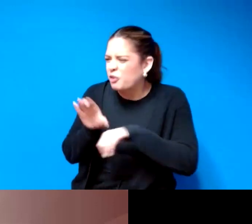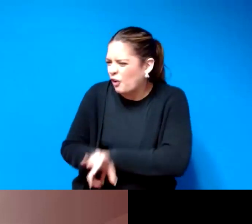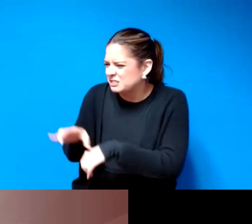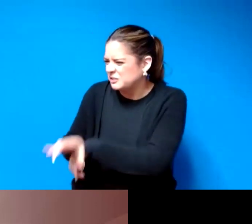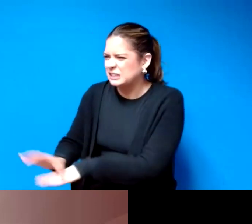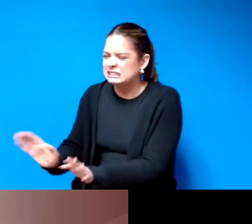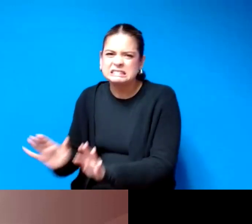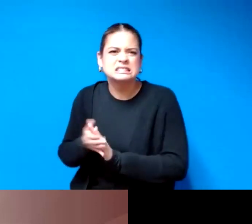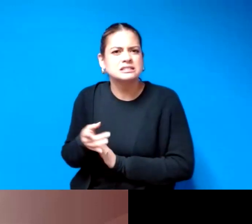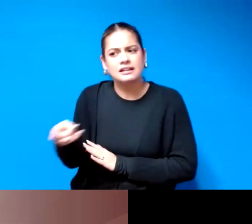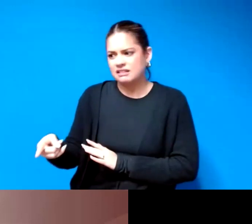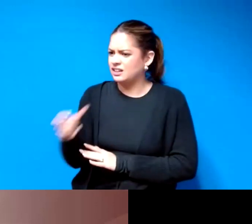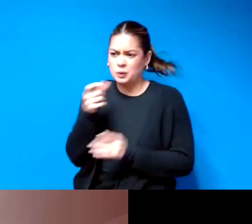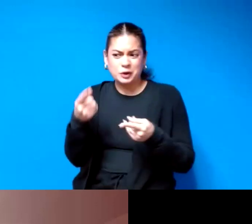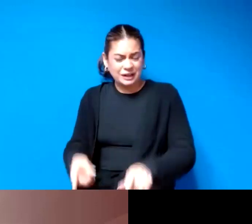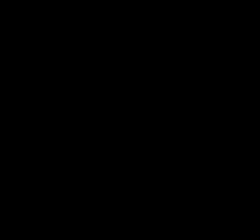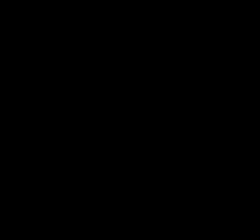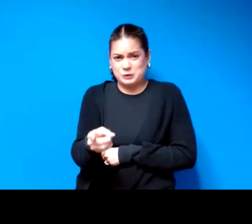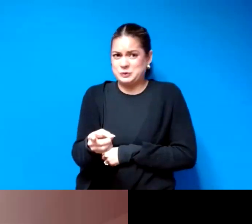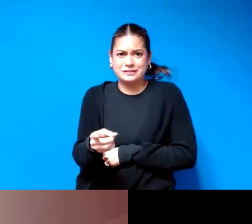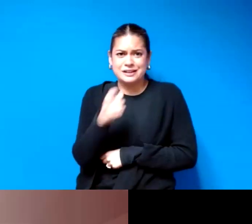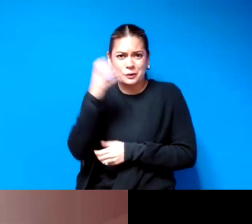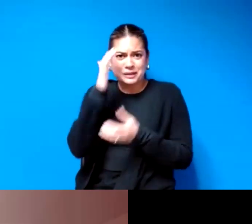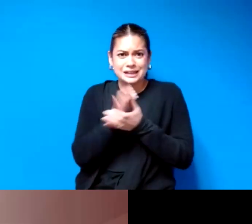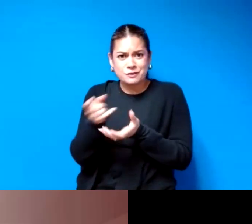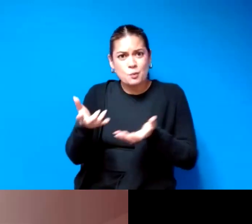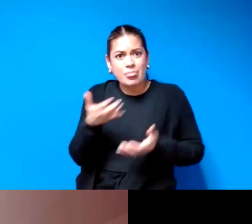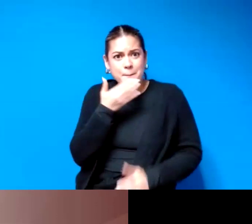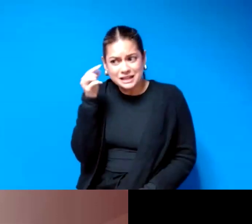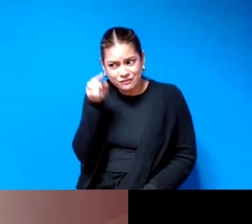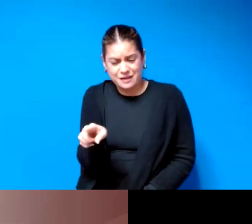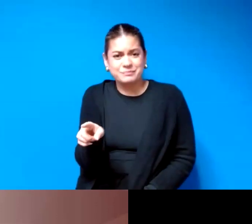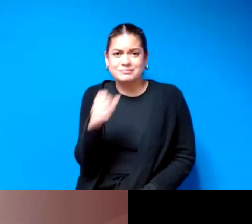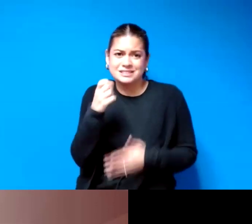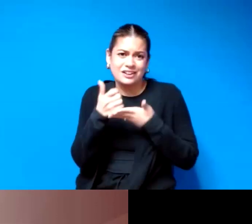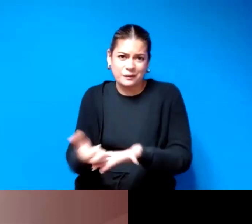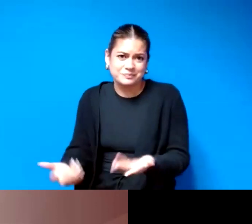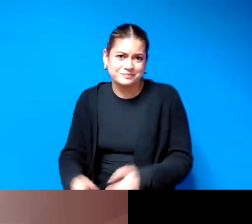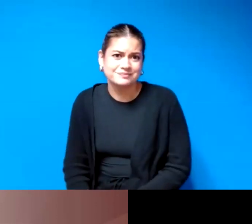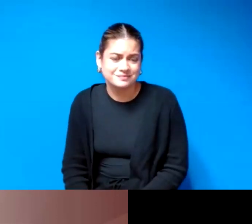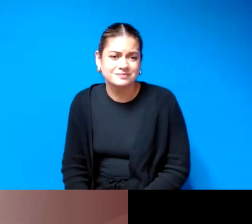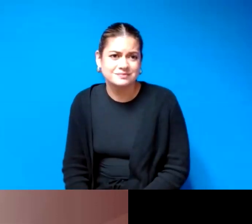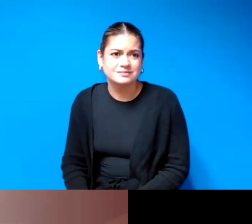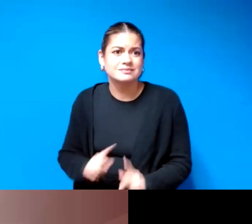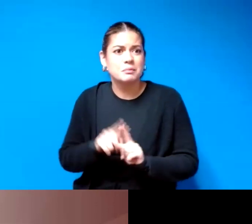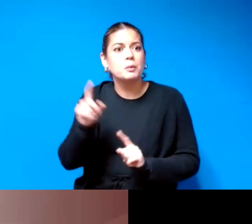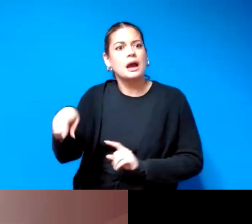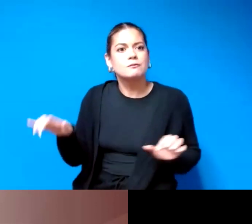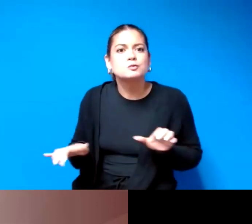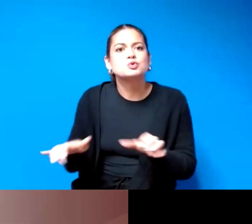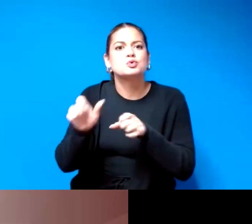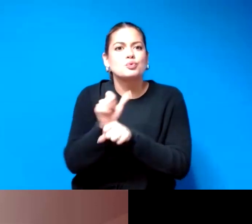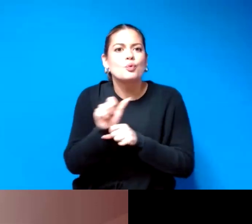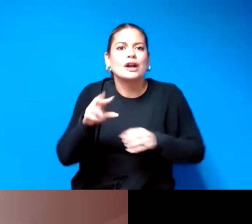things that they don't believe they need if they don't trust believe that you're out for the best interest that's not going to help but we have to do the work